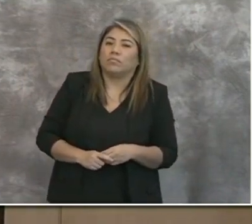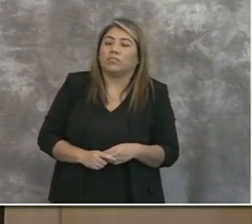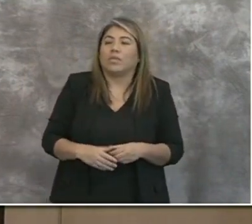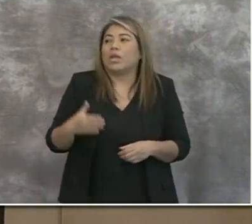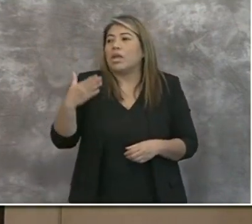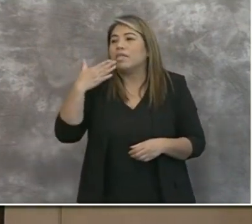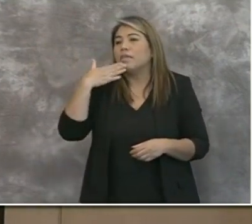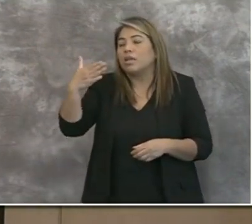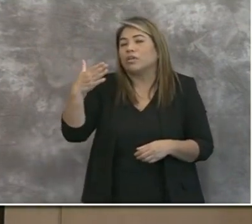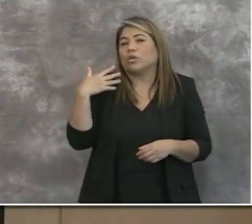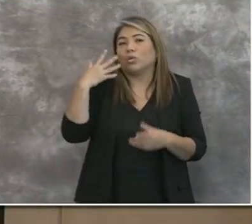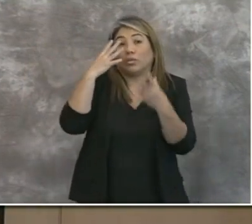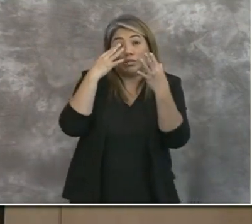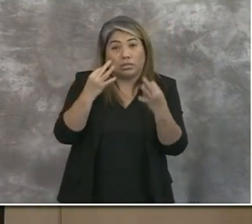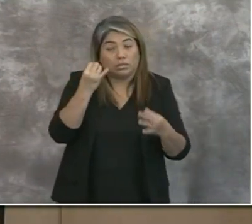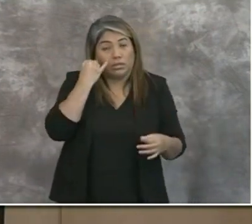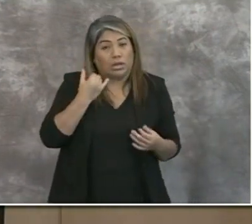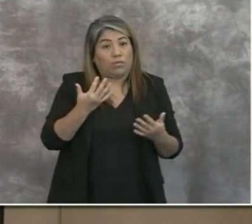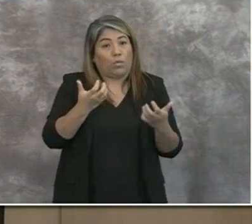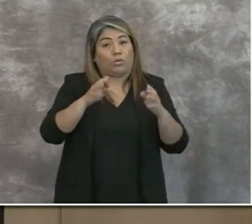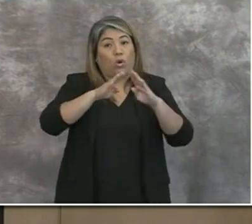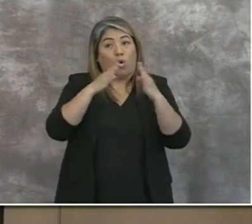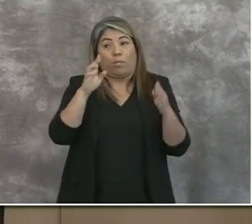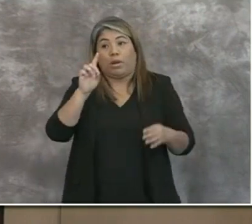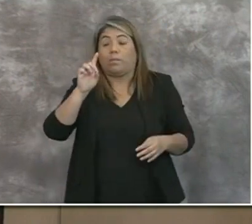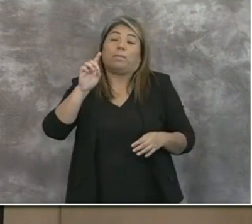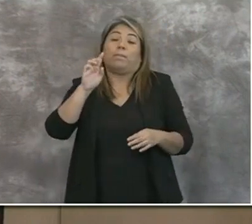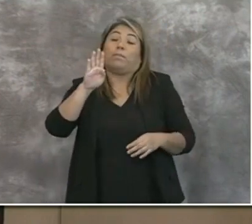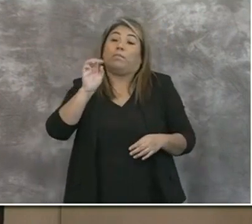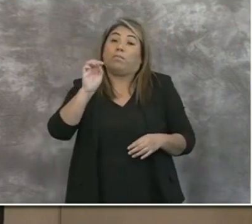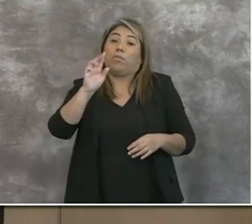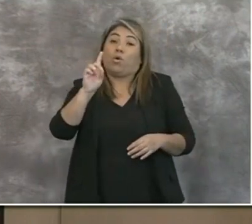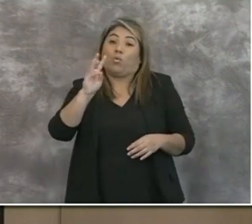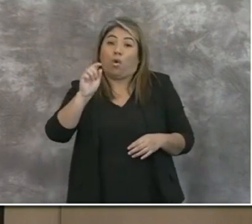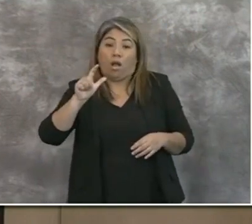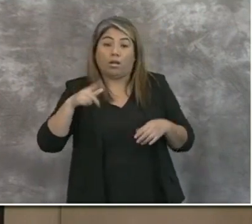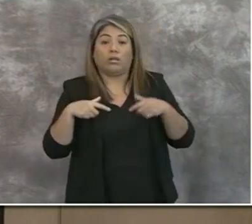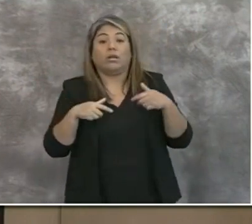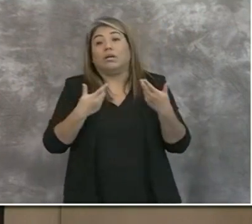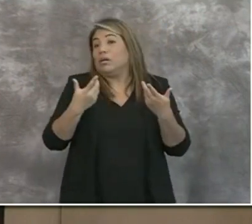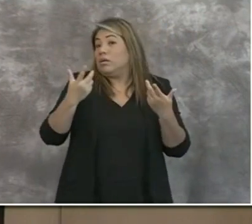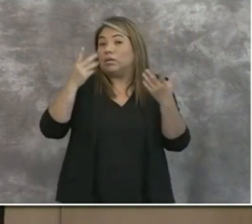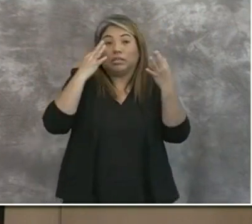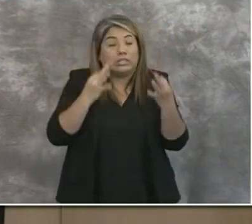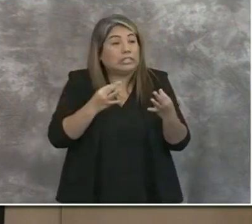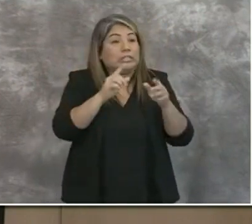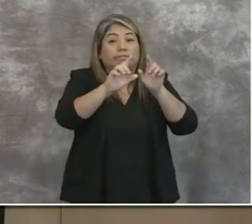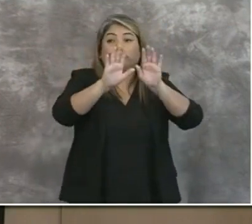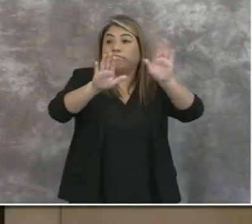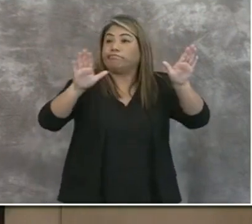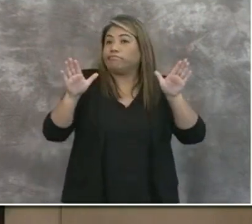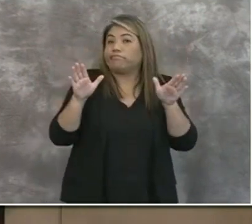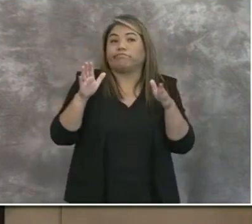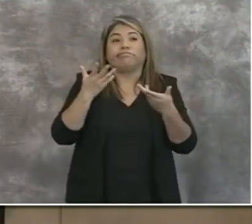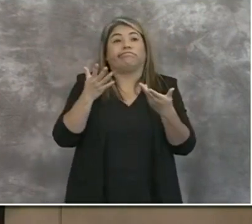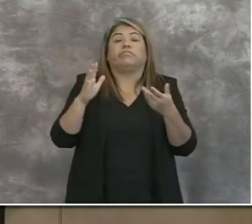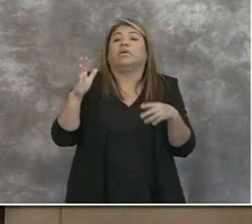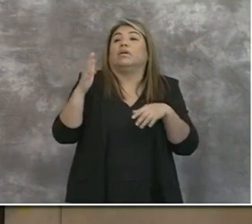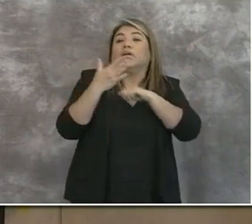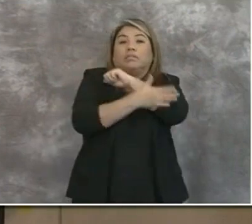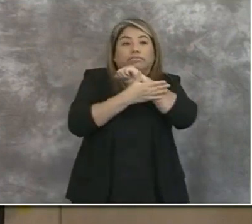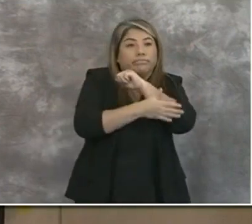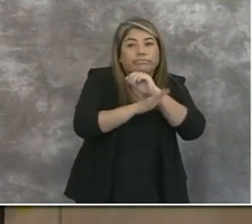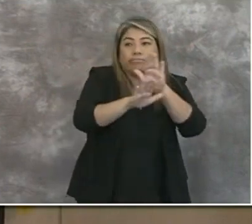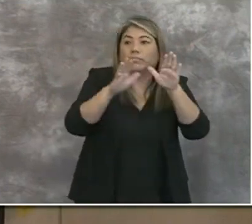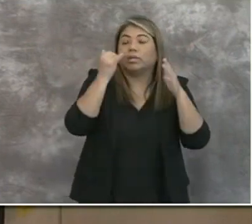Thank you. The decision of whether open boardwalks is a decision of each individual jurisdiction who has a boardwalk. If they choose to open them, they